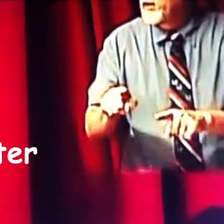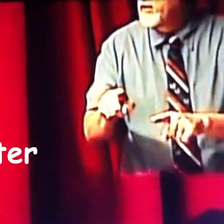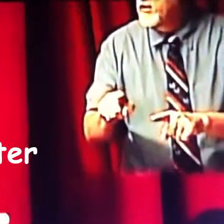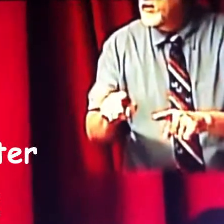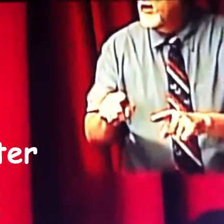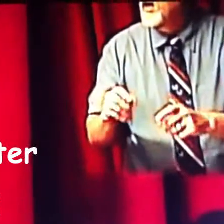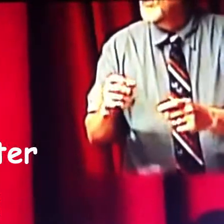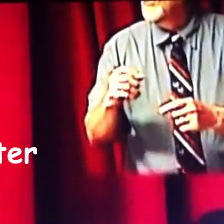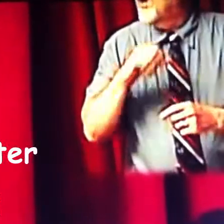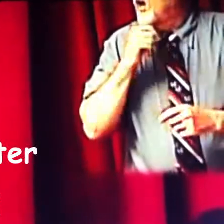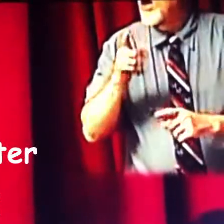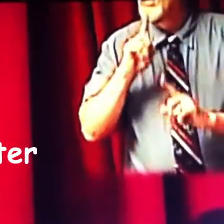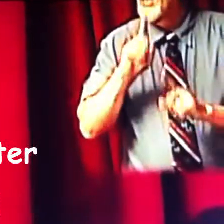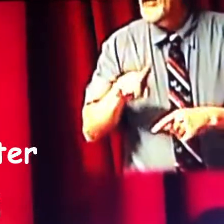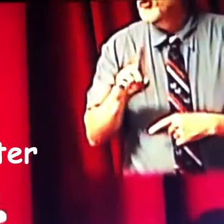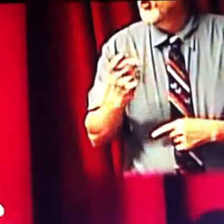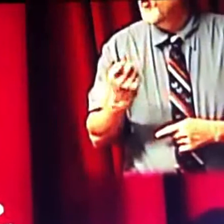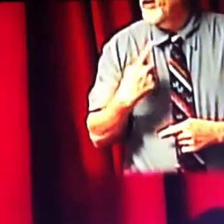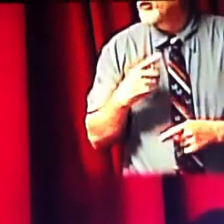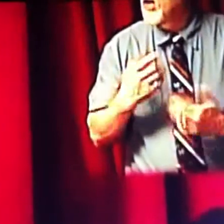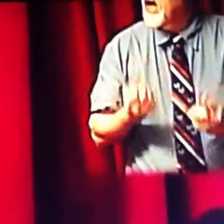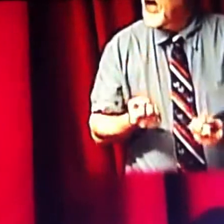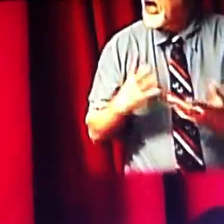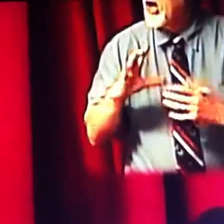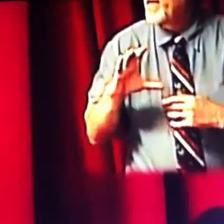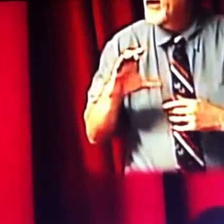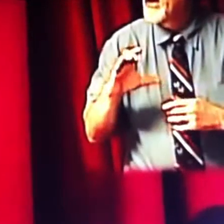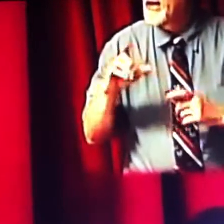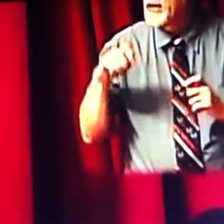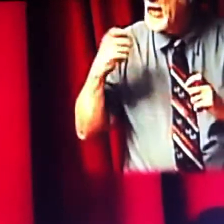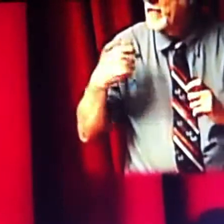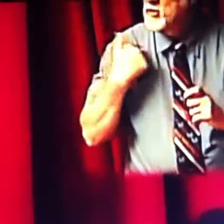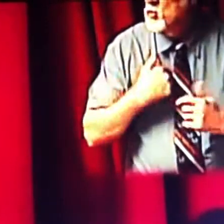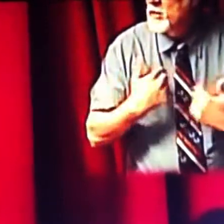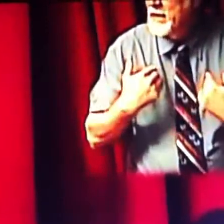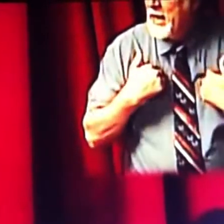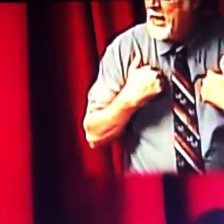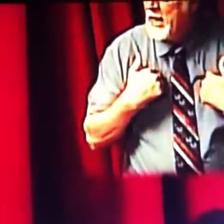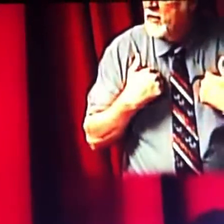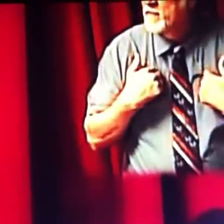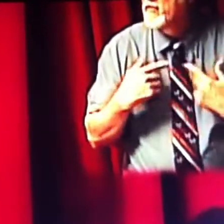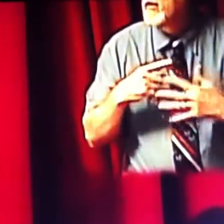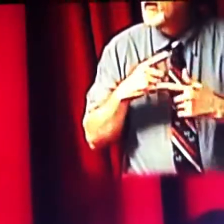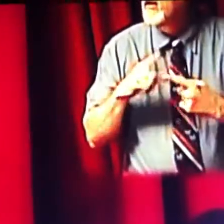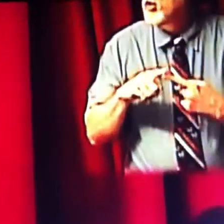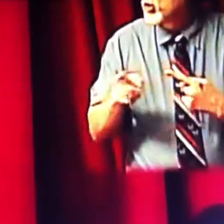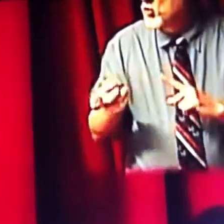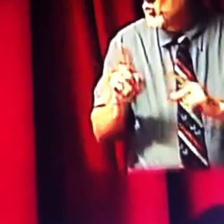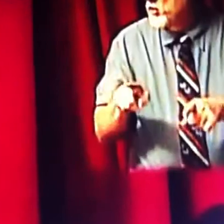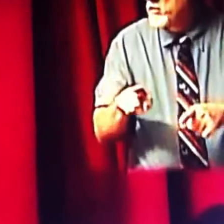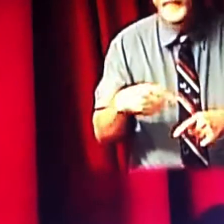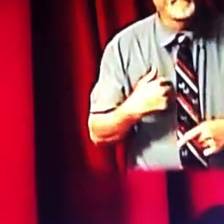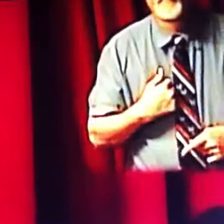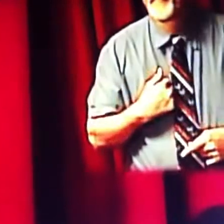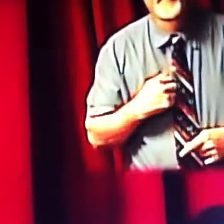there were a lot of unanswered questions such as how many cameras we even have to be maintained. Did you attend that meeting? I did